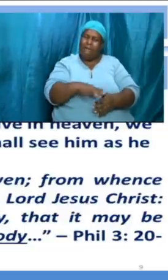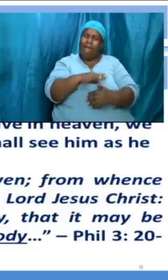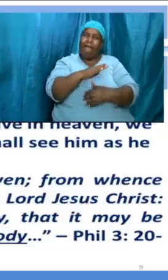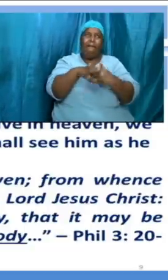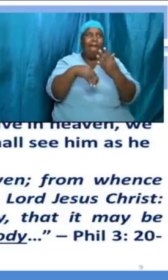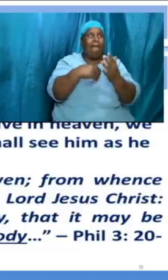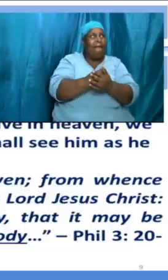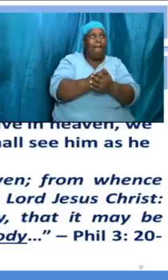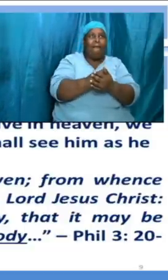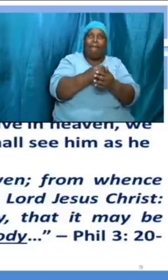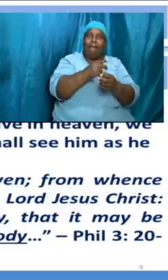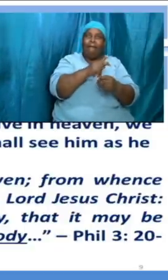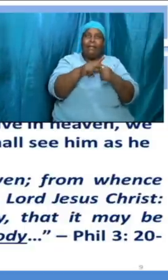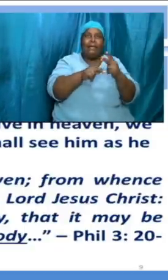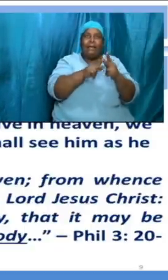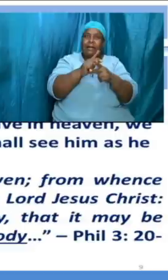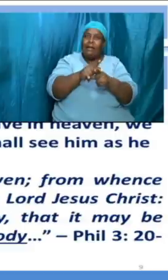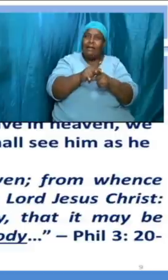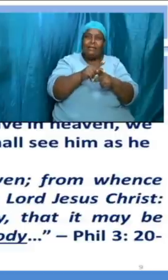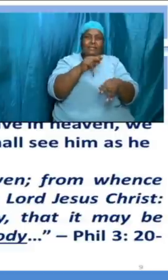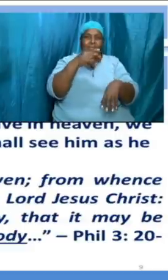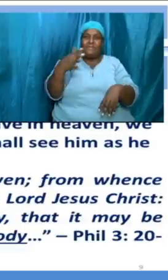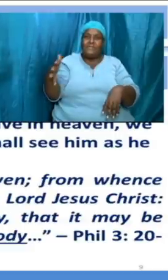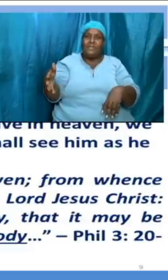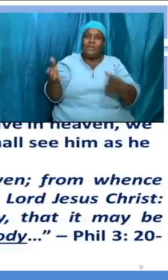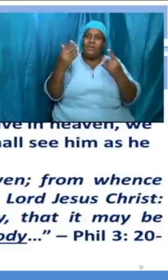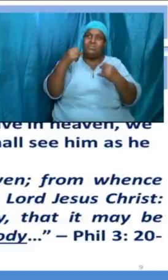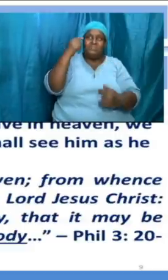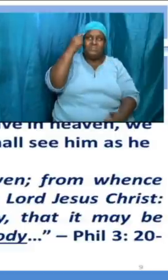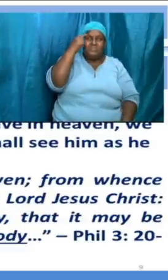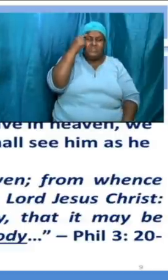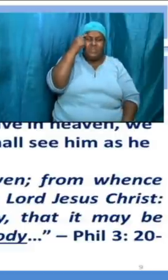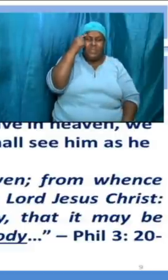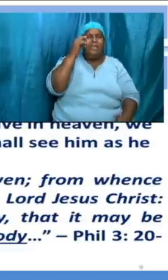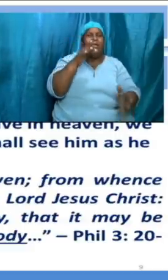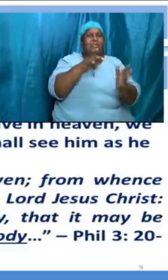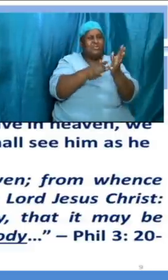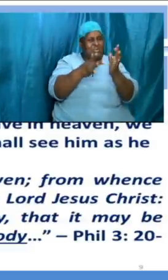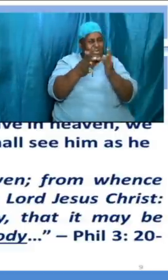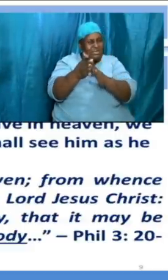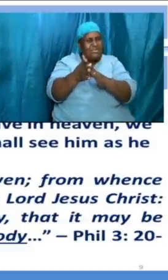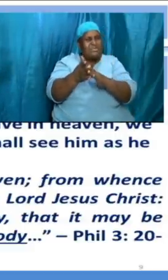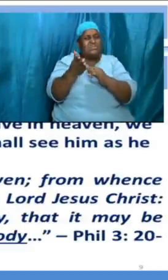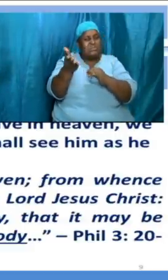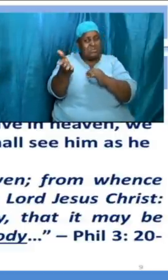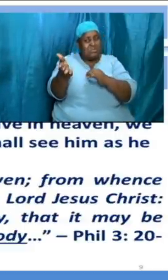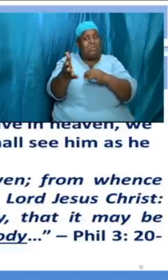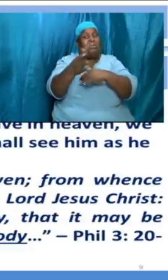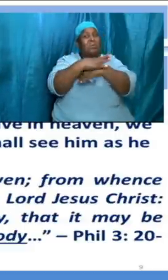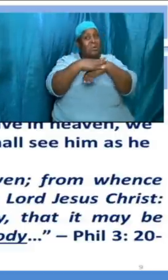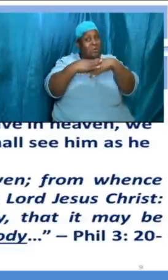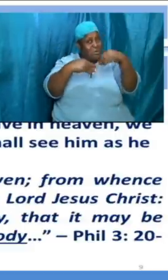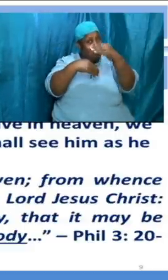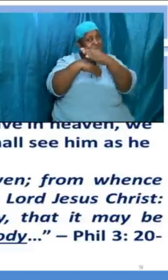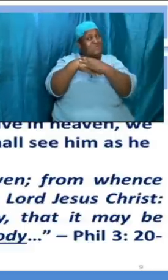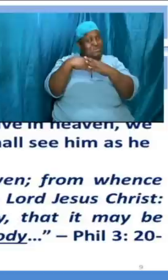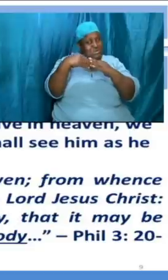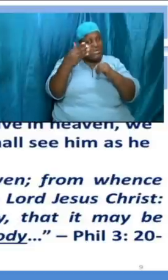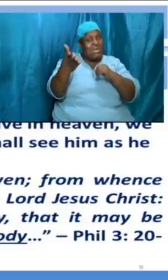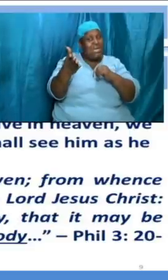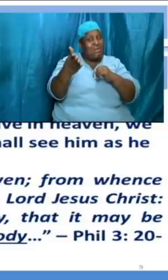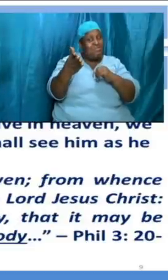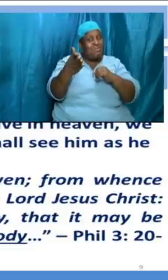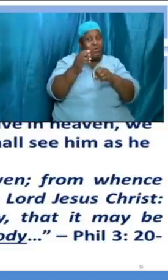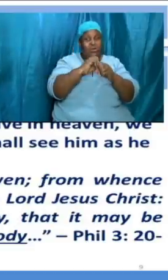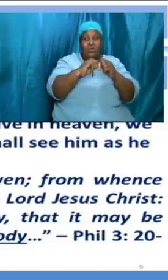things came to their minds and jesus was now comforting them and said don't be troubled don't let these things arise